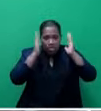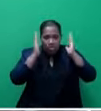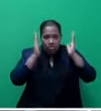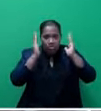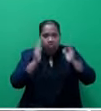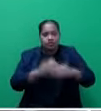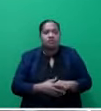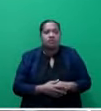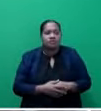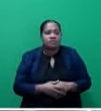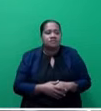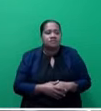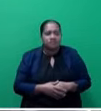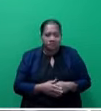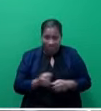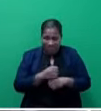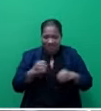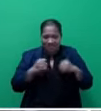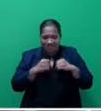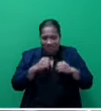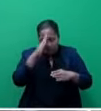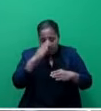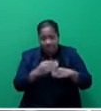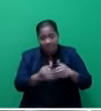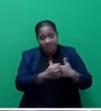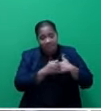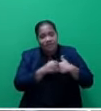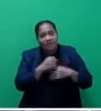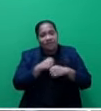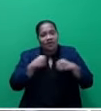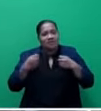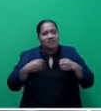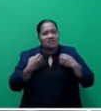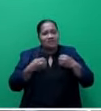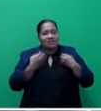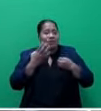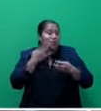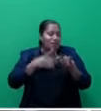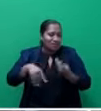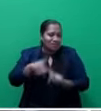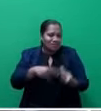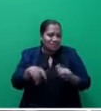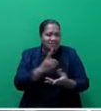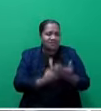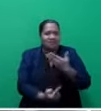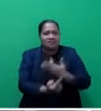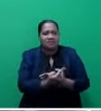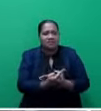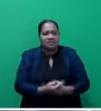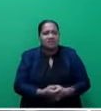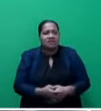of worships, is our only hope for safety, for our survival when natural disasters happen, and there is